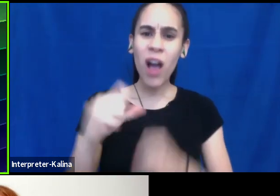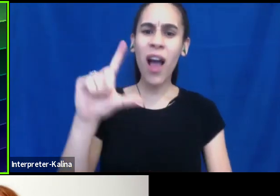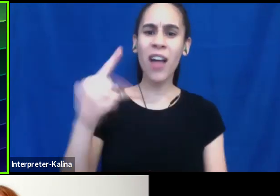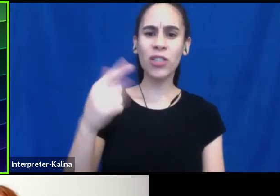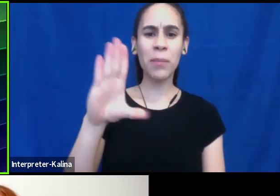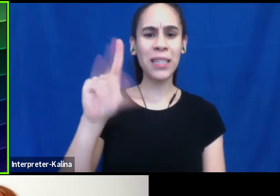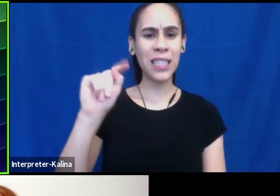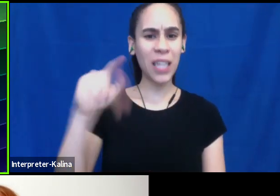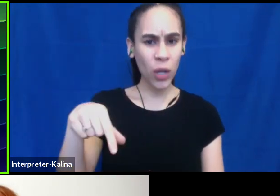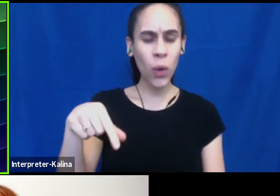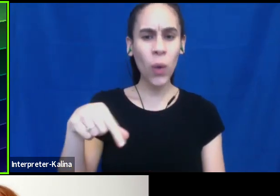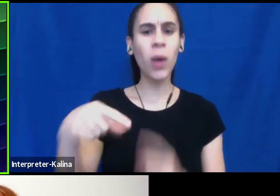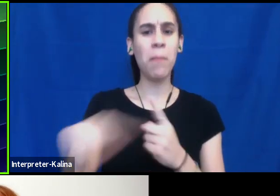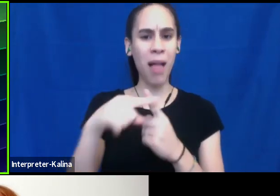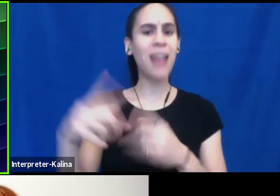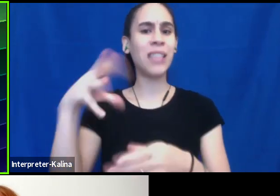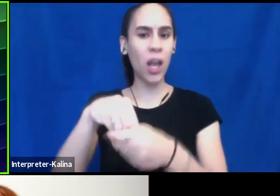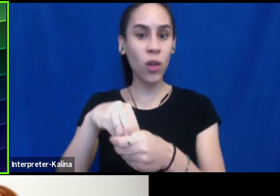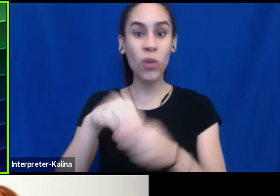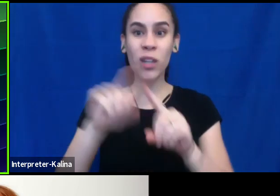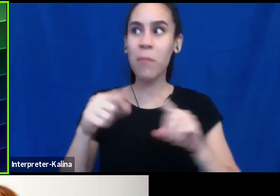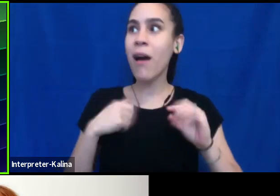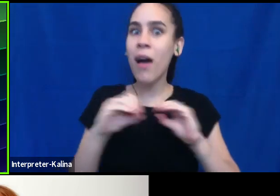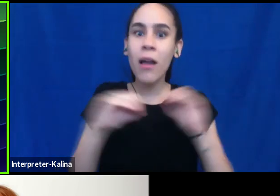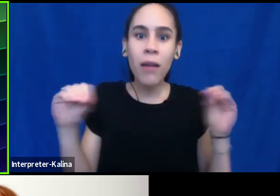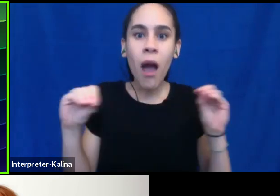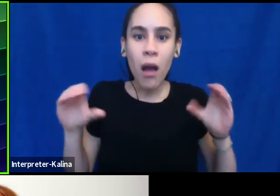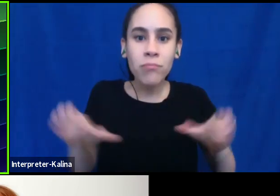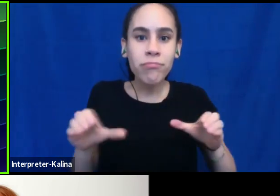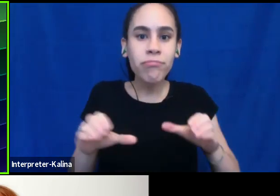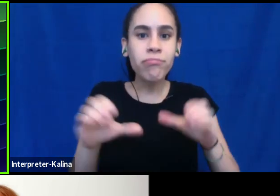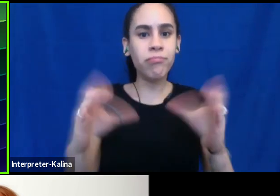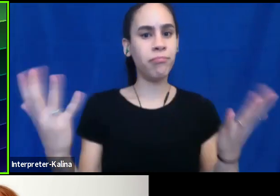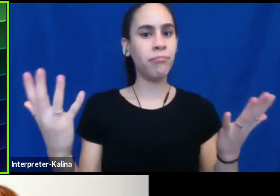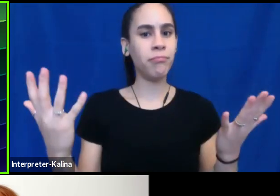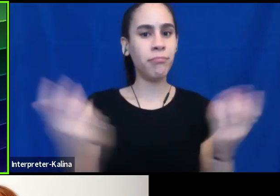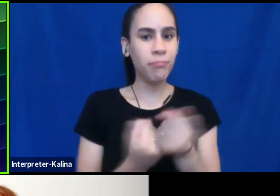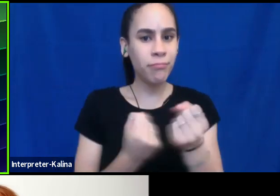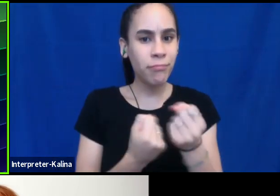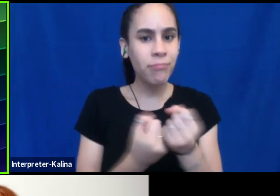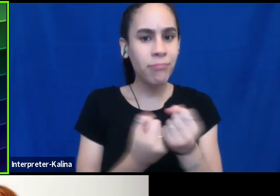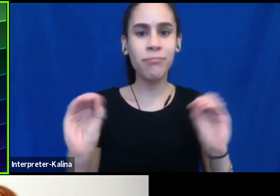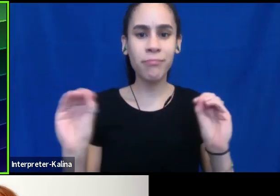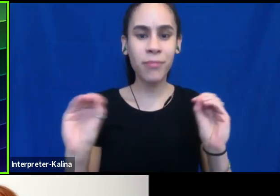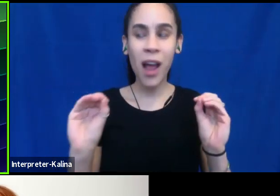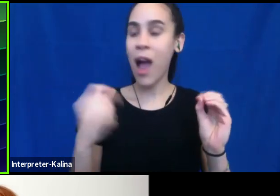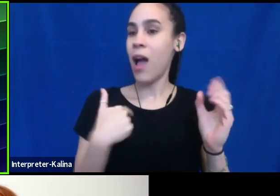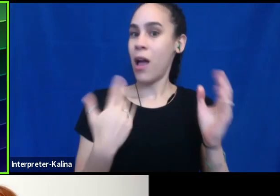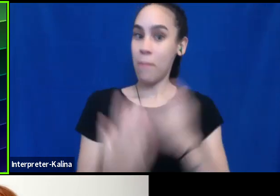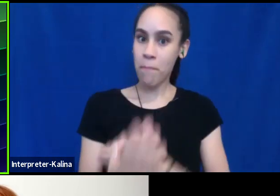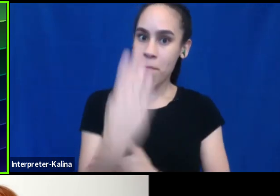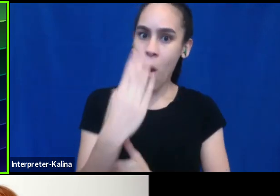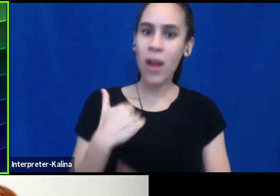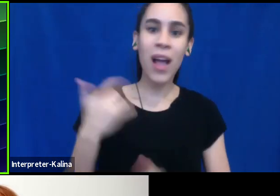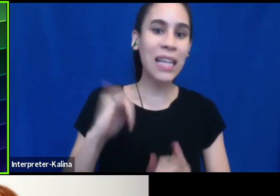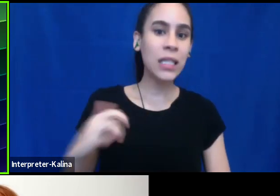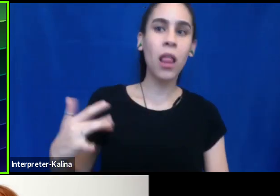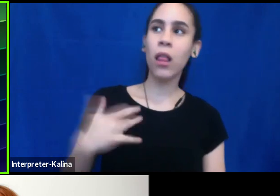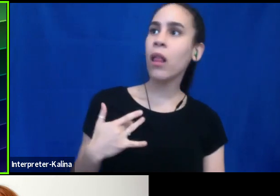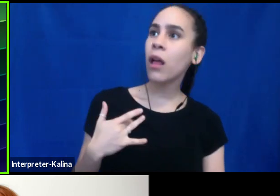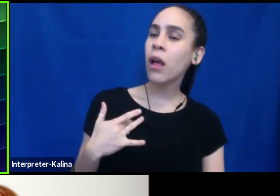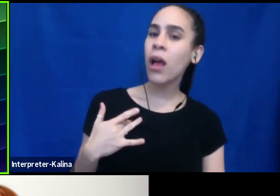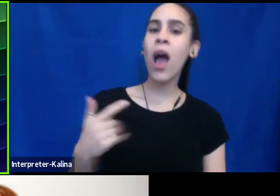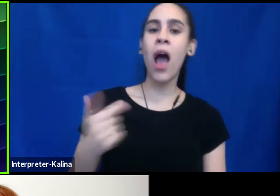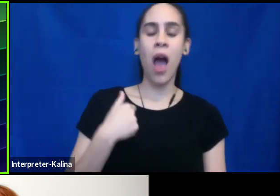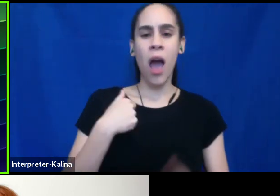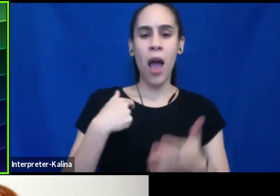inclusion my whole life and I haven't done a thing about it. Um, it was such a strong feeling that in the morning it was still with me. And I, uh, looked up the word